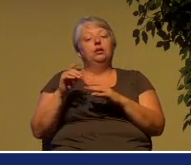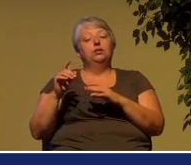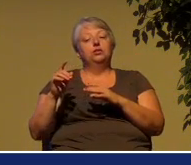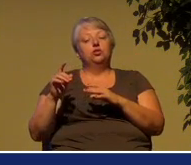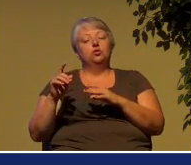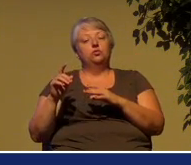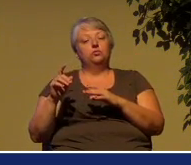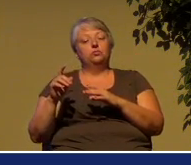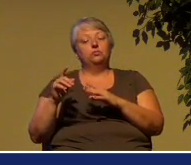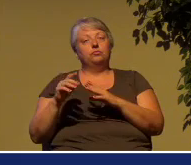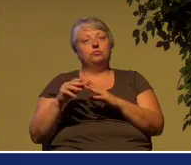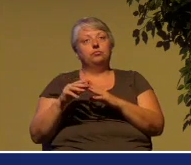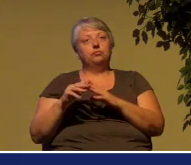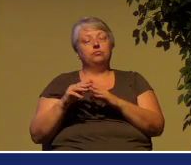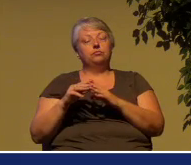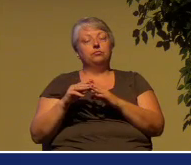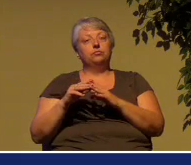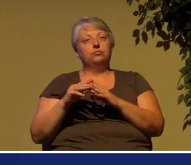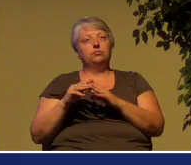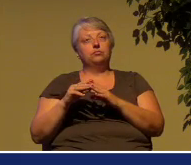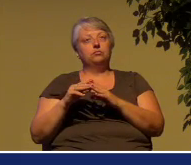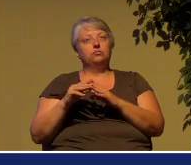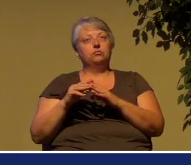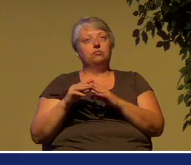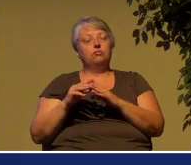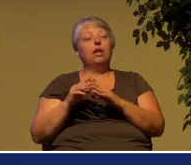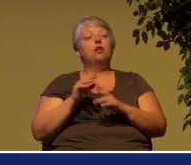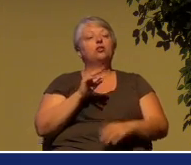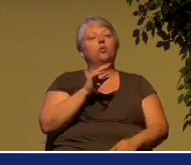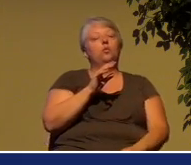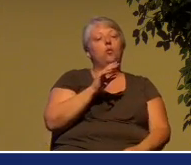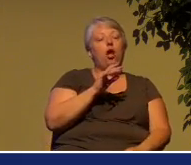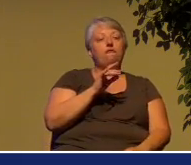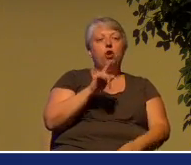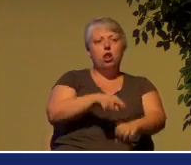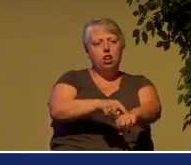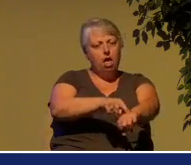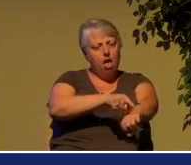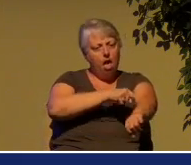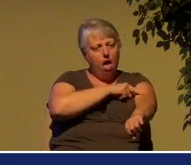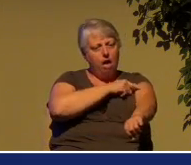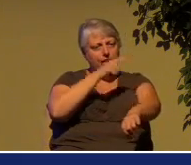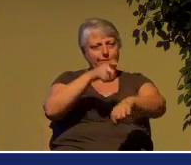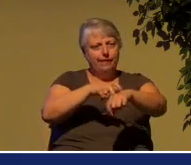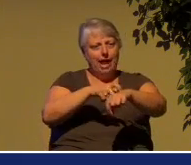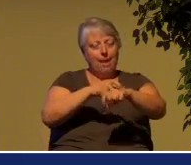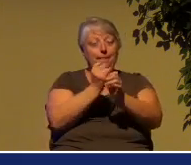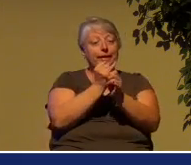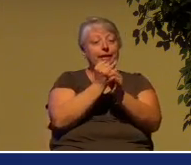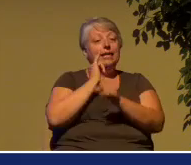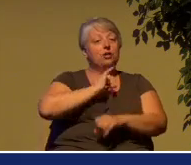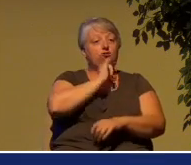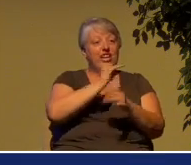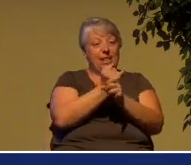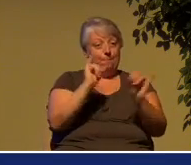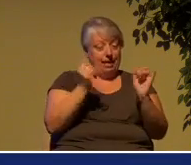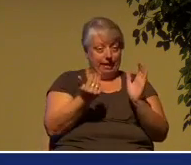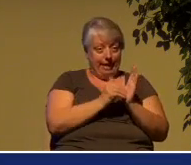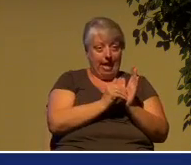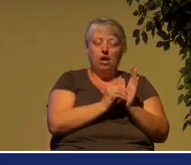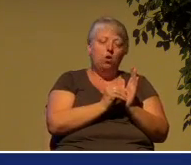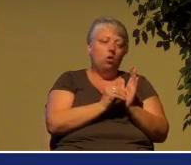back into the land, they never again for any extended period of time became an independent nation. They were always